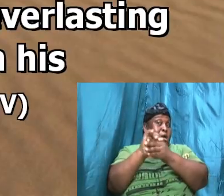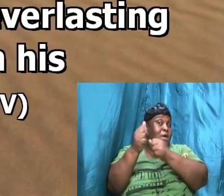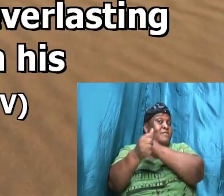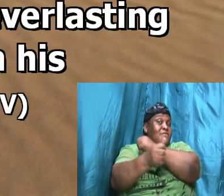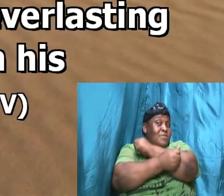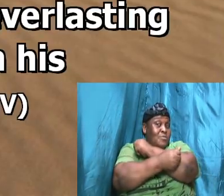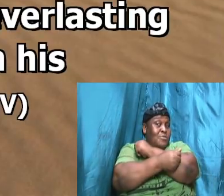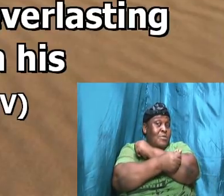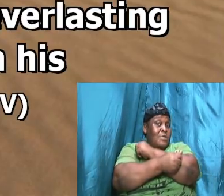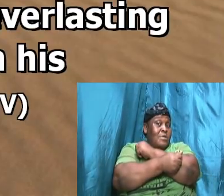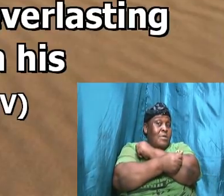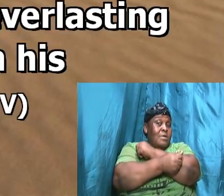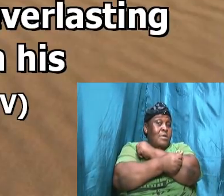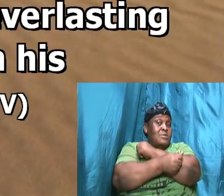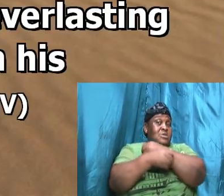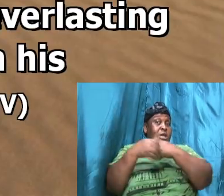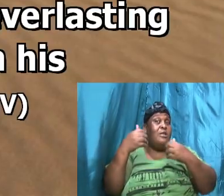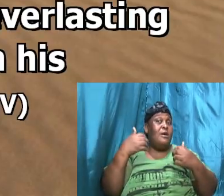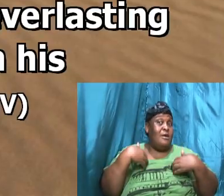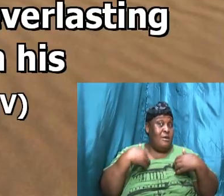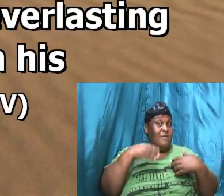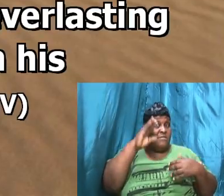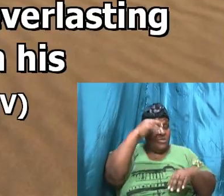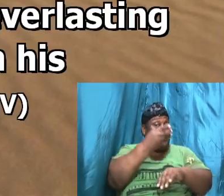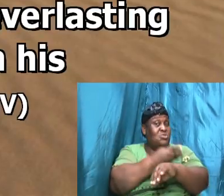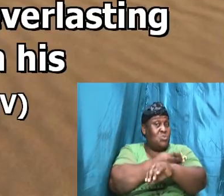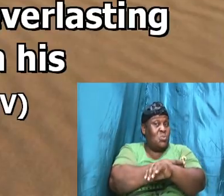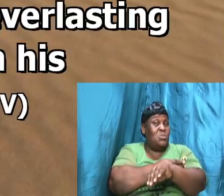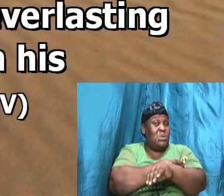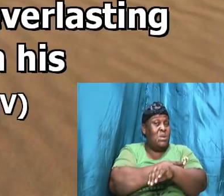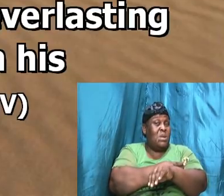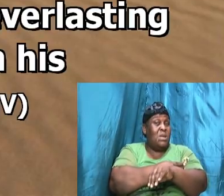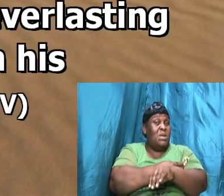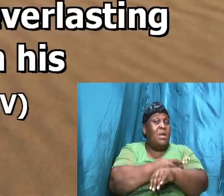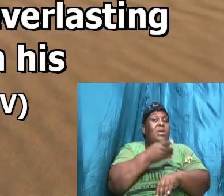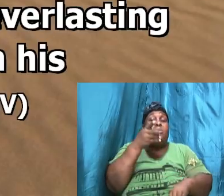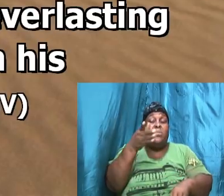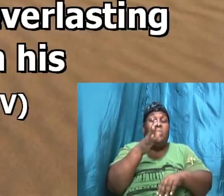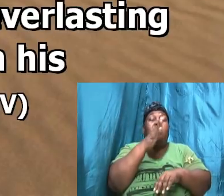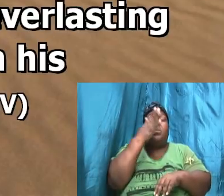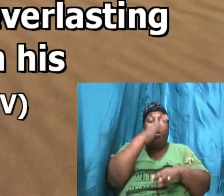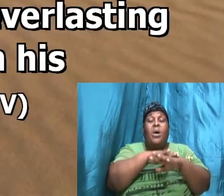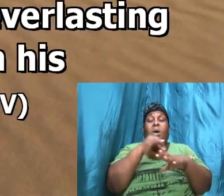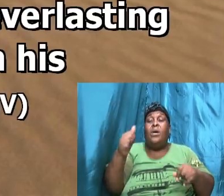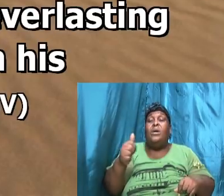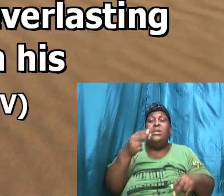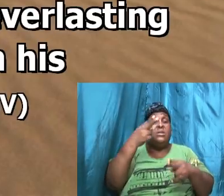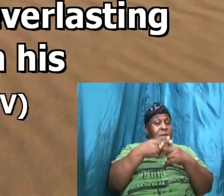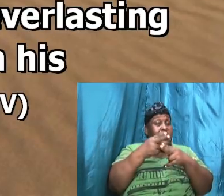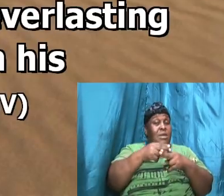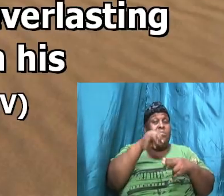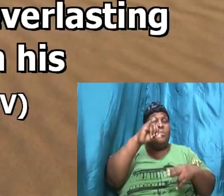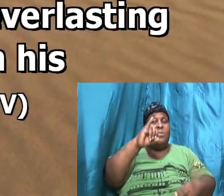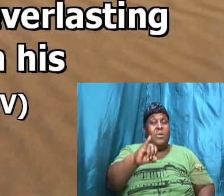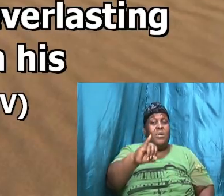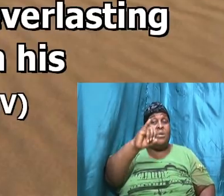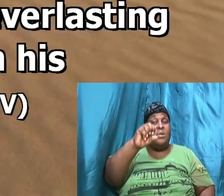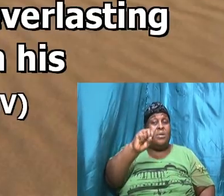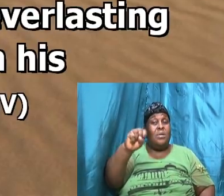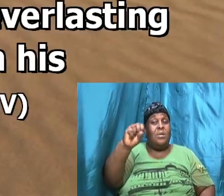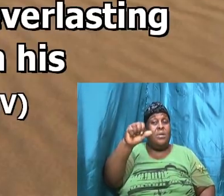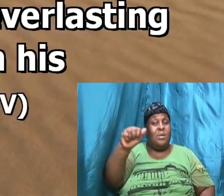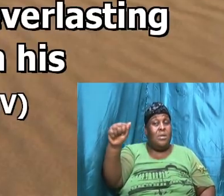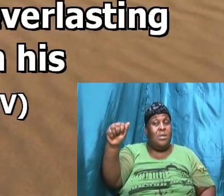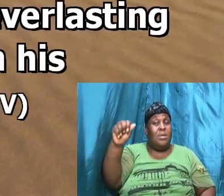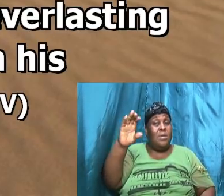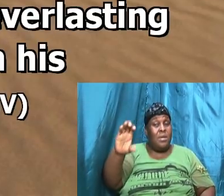indeed and thou shall call his name Isaac and I will establish my covenant with